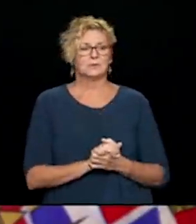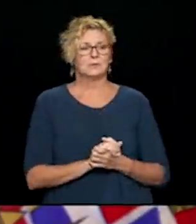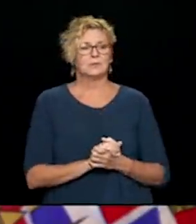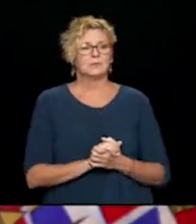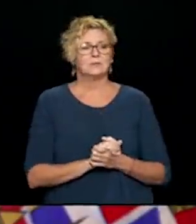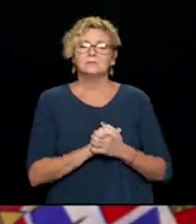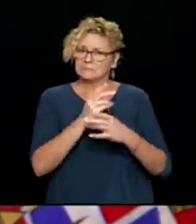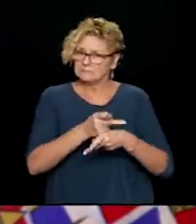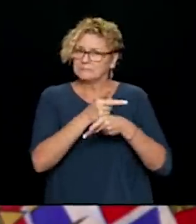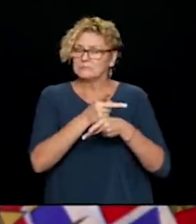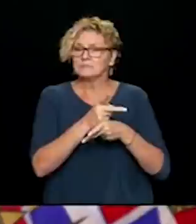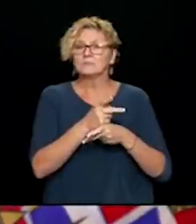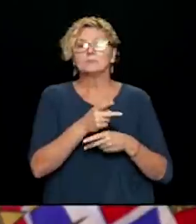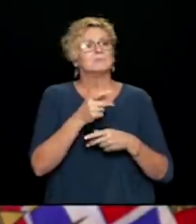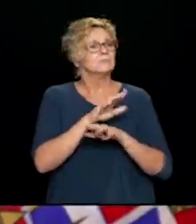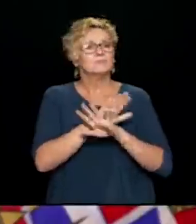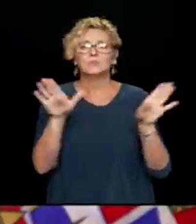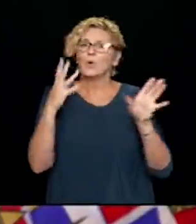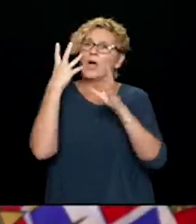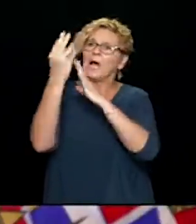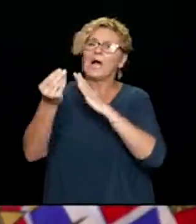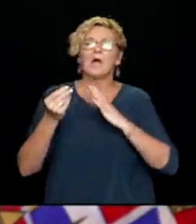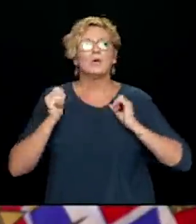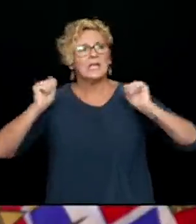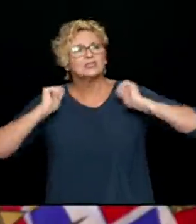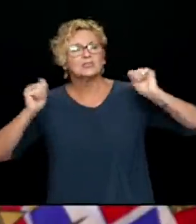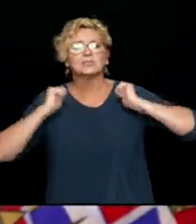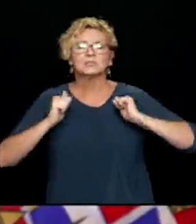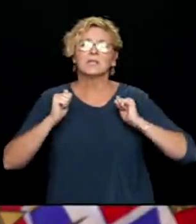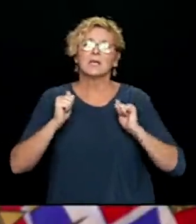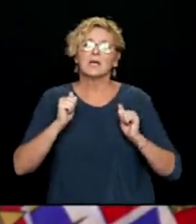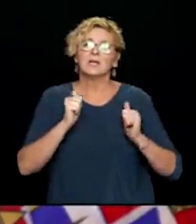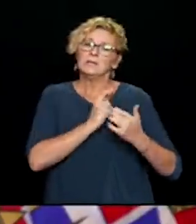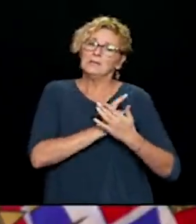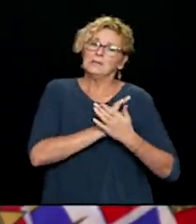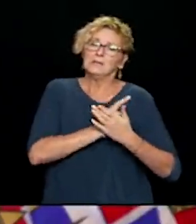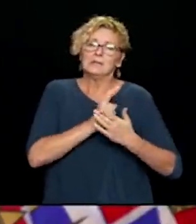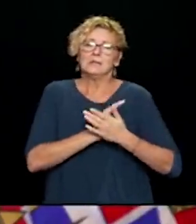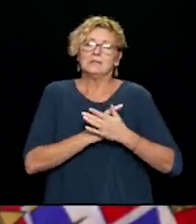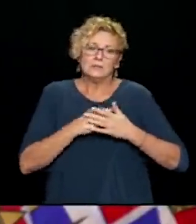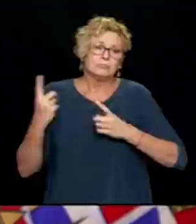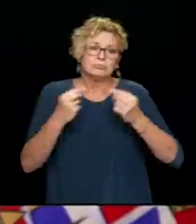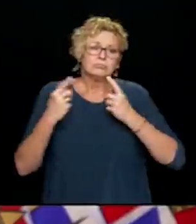about right now. Outdoor exercise should be avoided right now until the sky is clear.